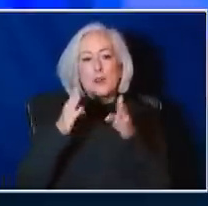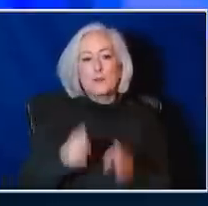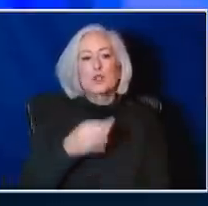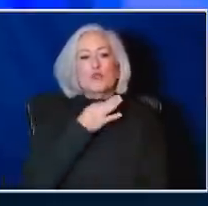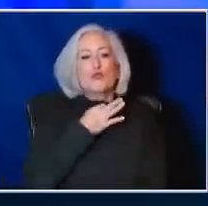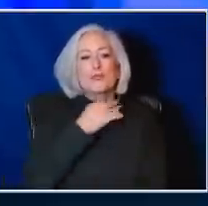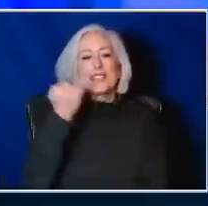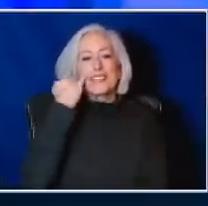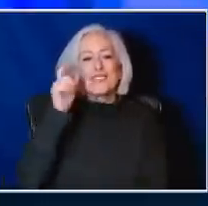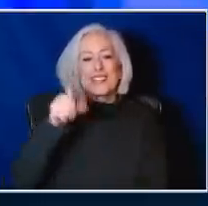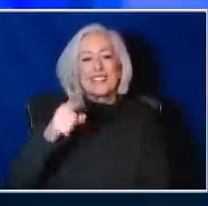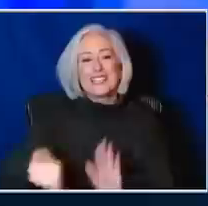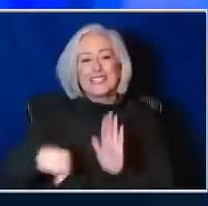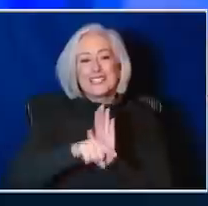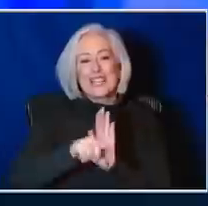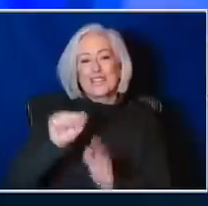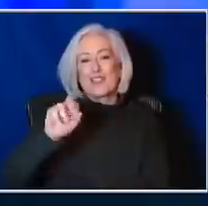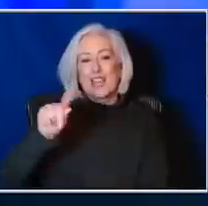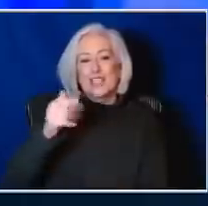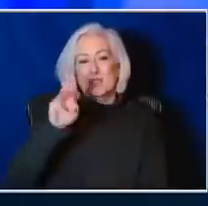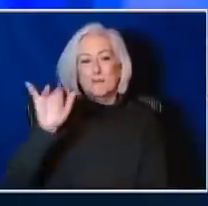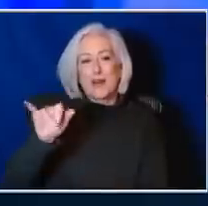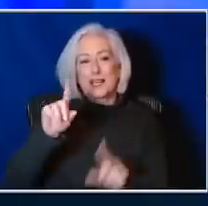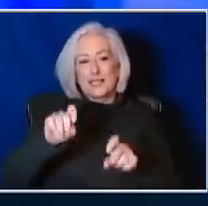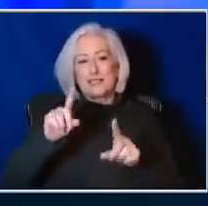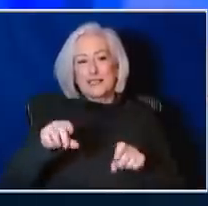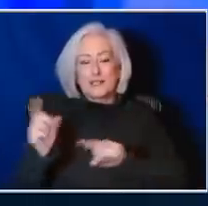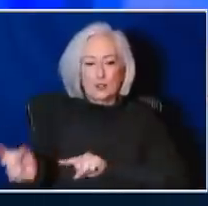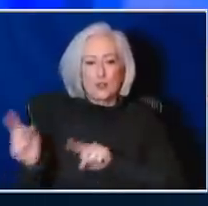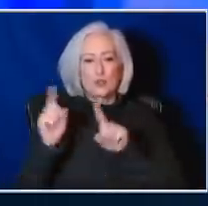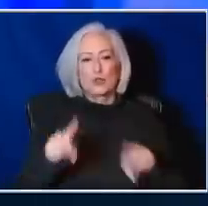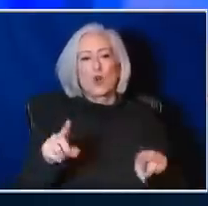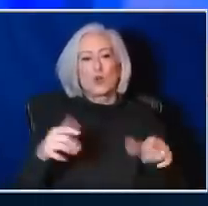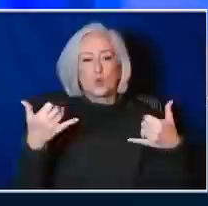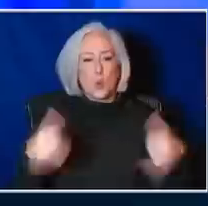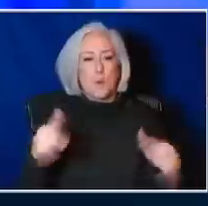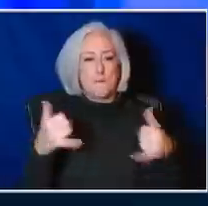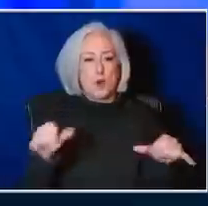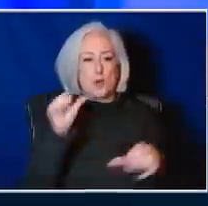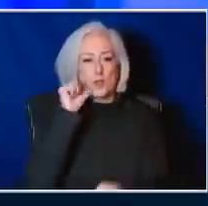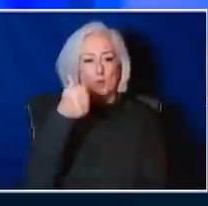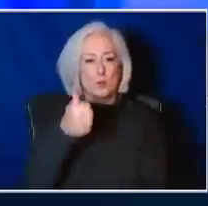negative antibody test to attend a big party they have for tomorrow?